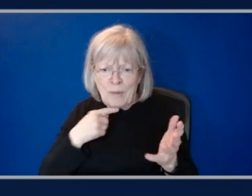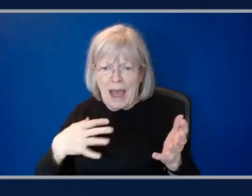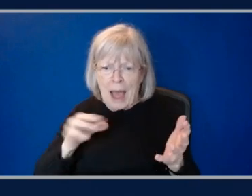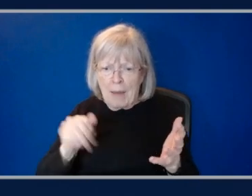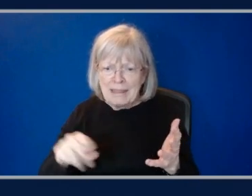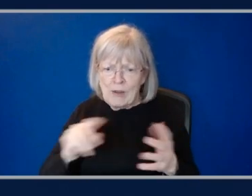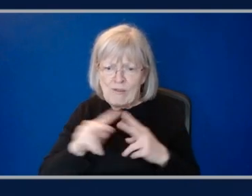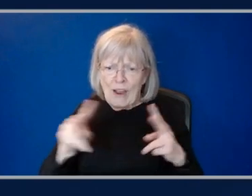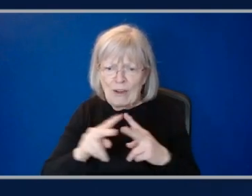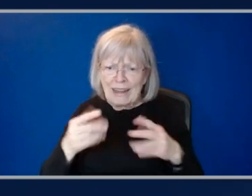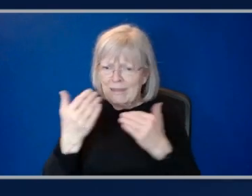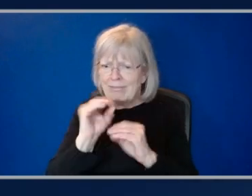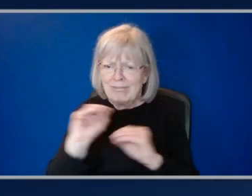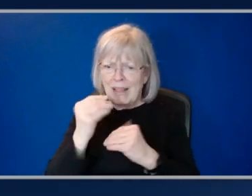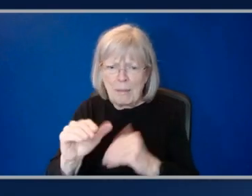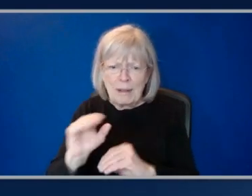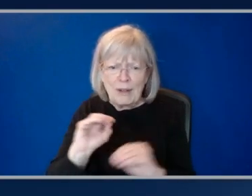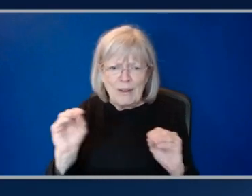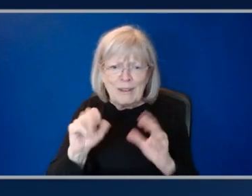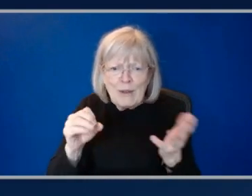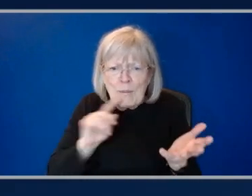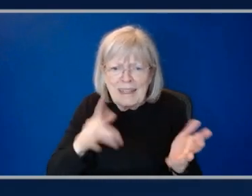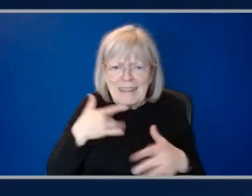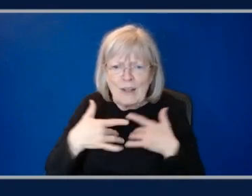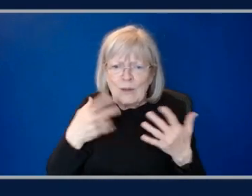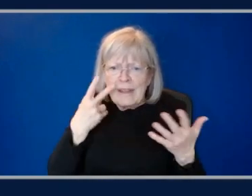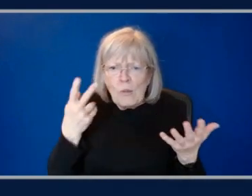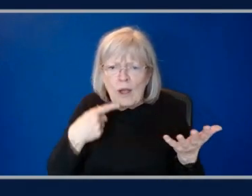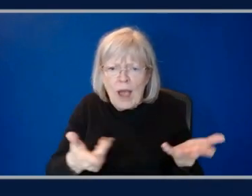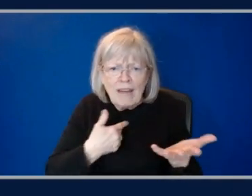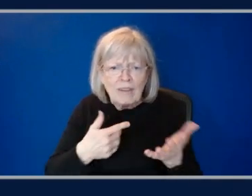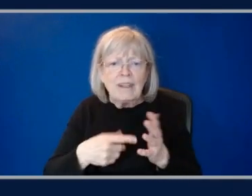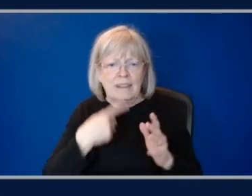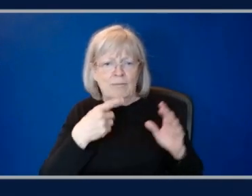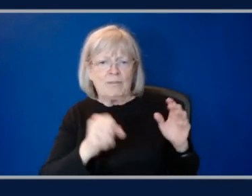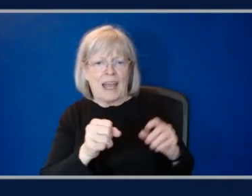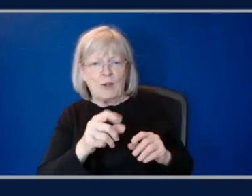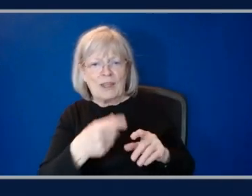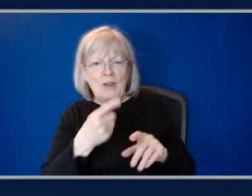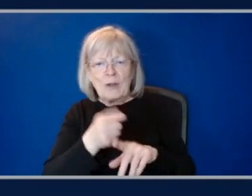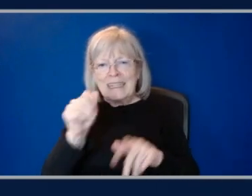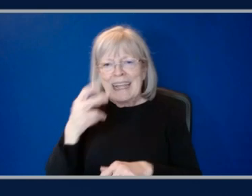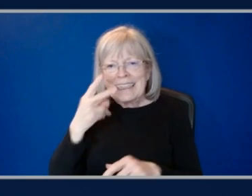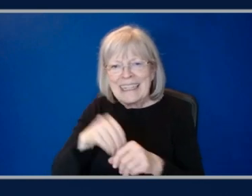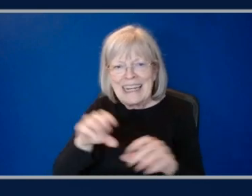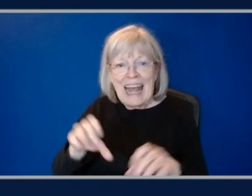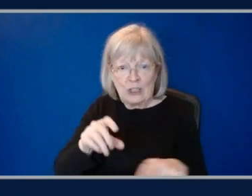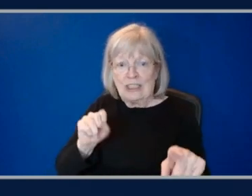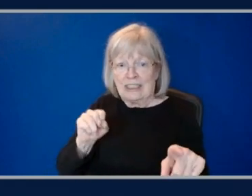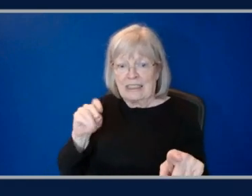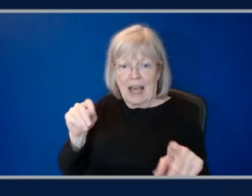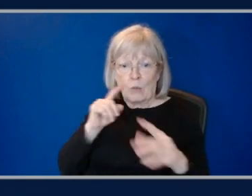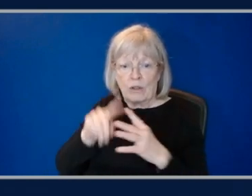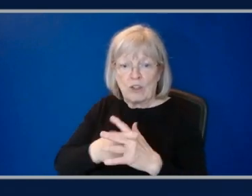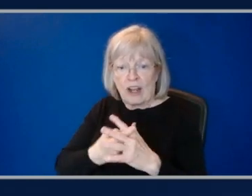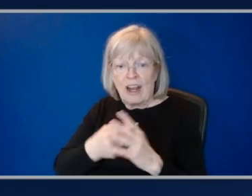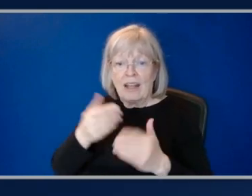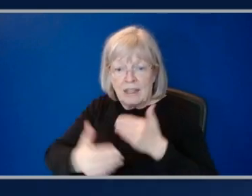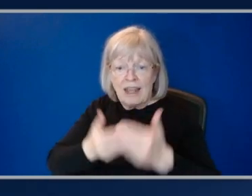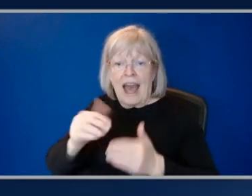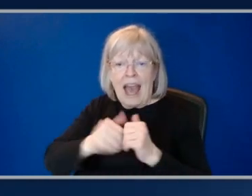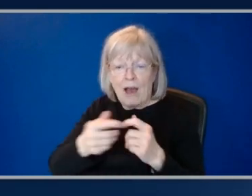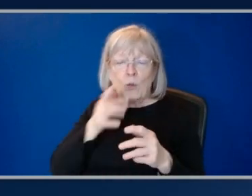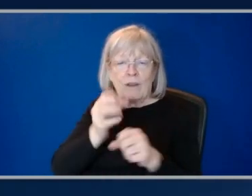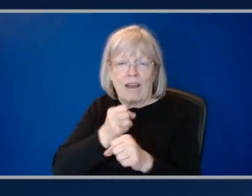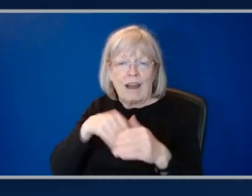excited. So, you know, we have, like I said, tier N2 instances generally available on capacity blocks. And I think Scott here is going to walk us through how you would get